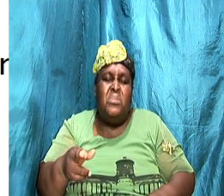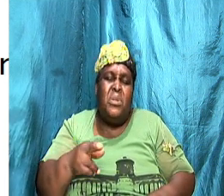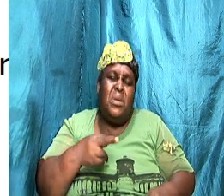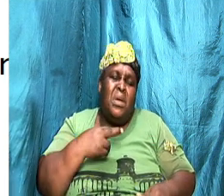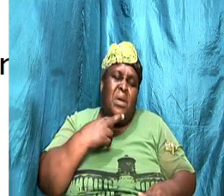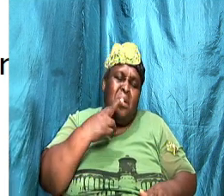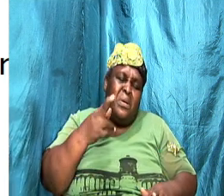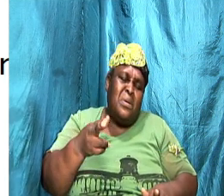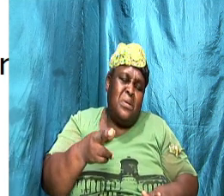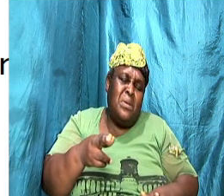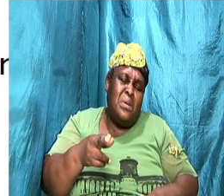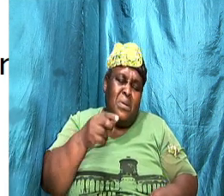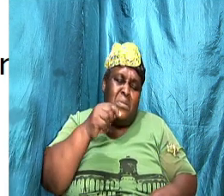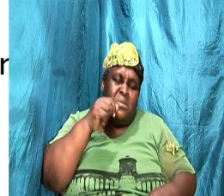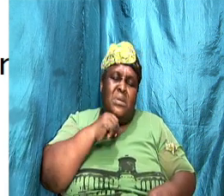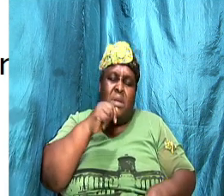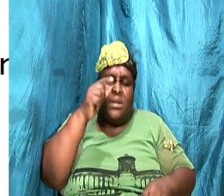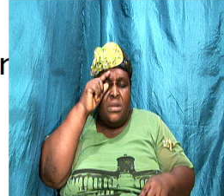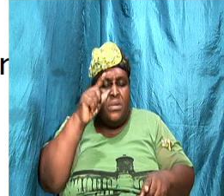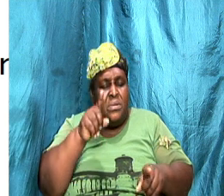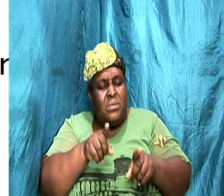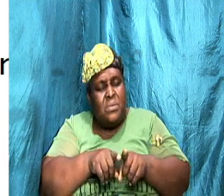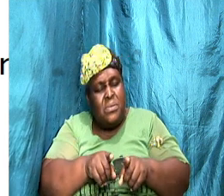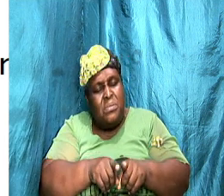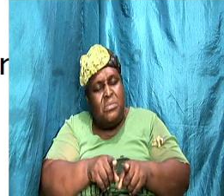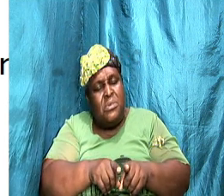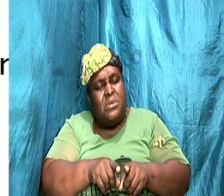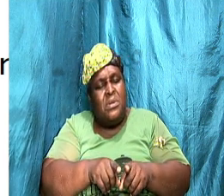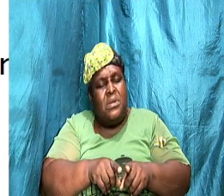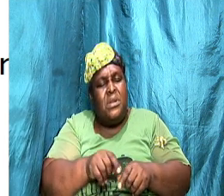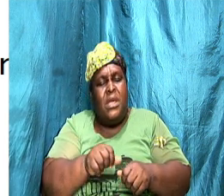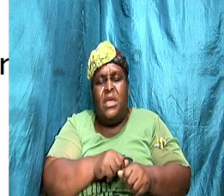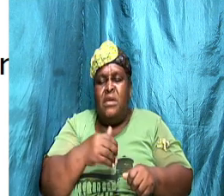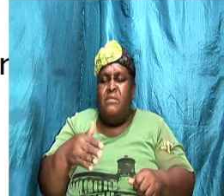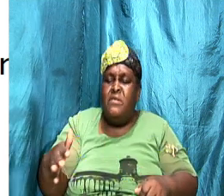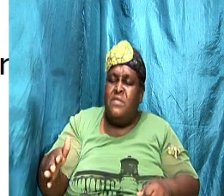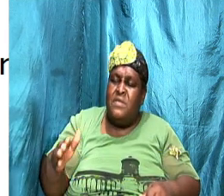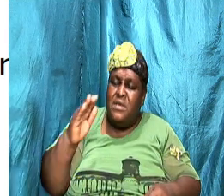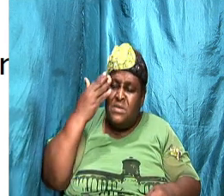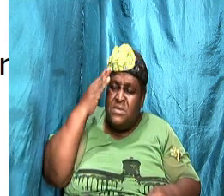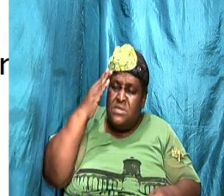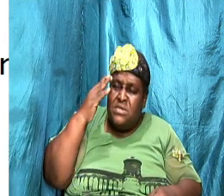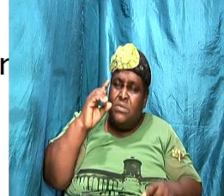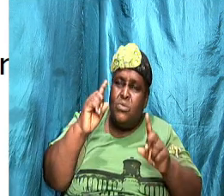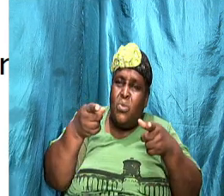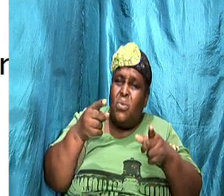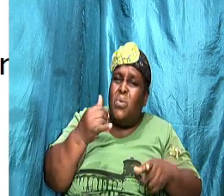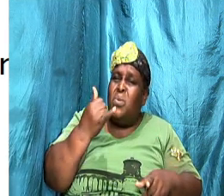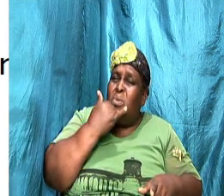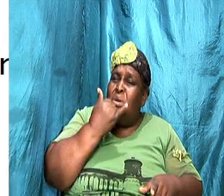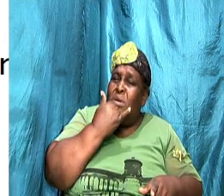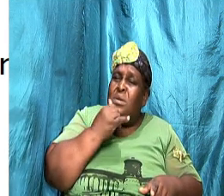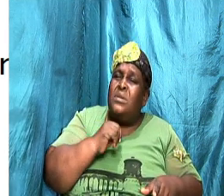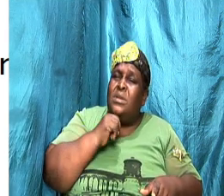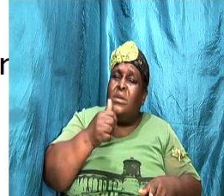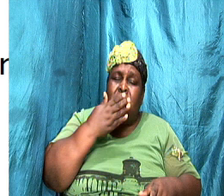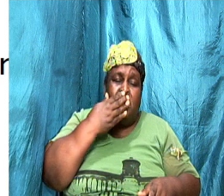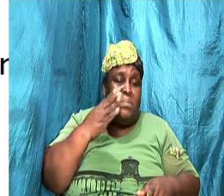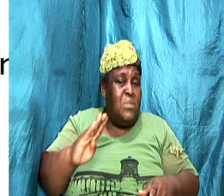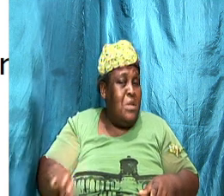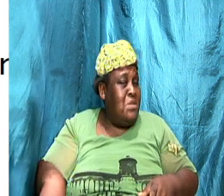and everything that seems like it is going wrong is not a bad thing you know